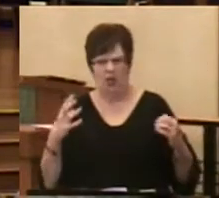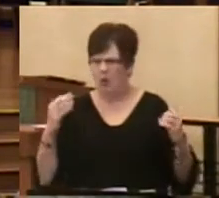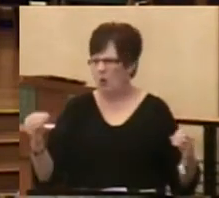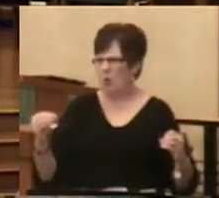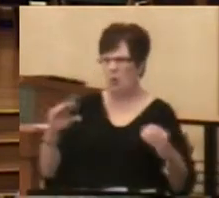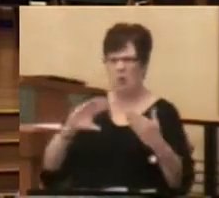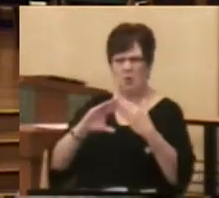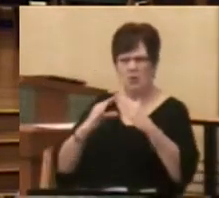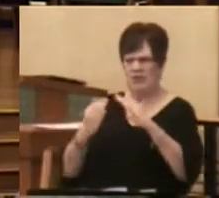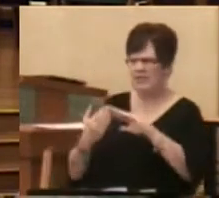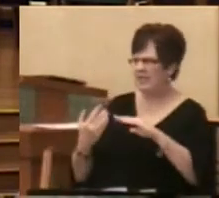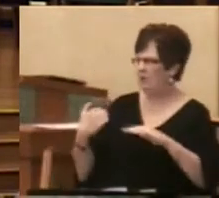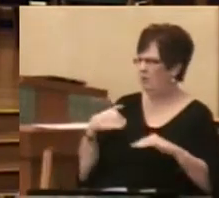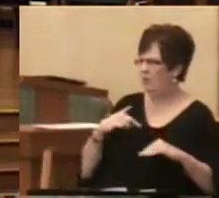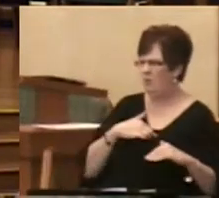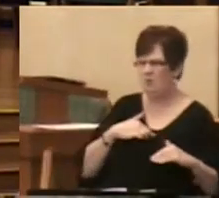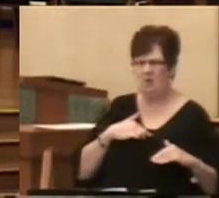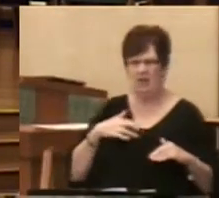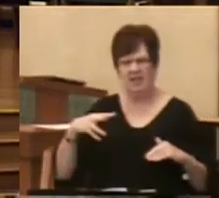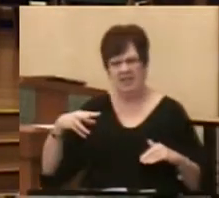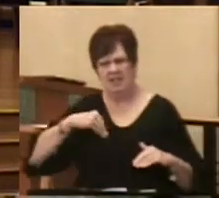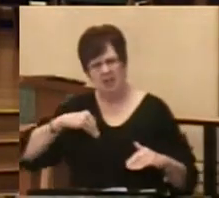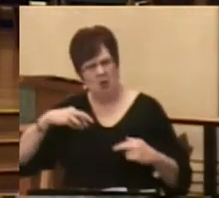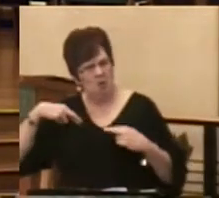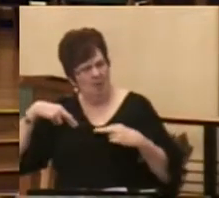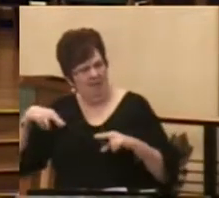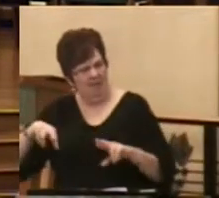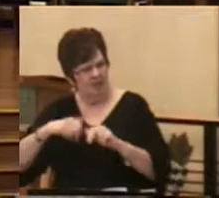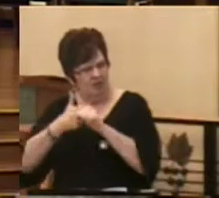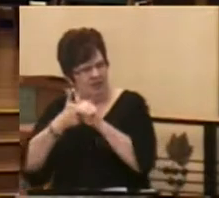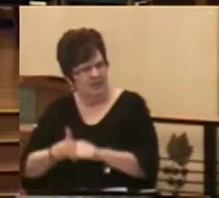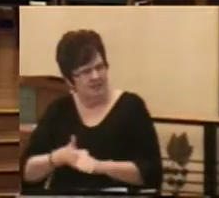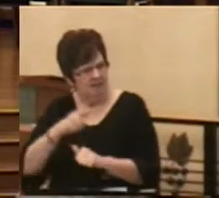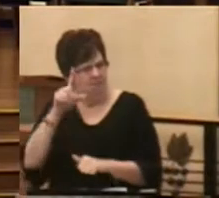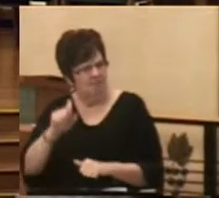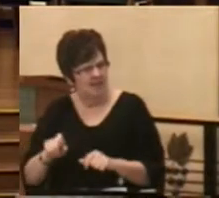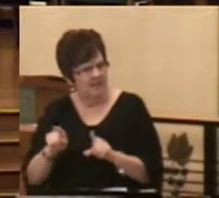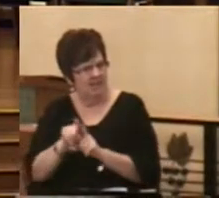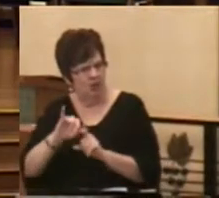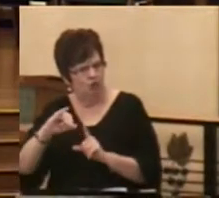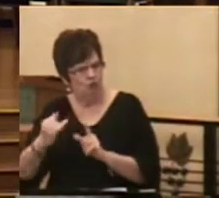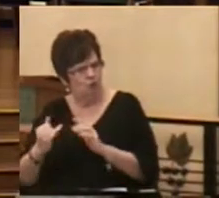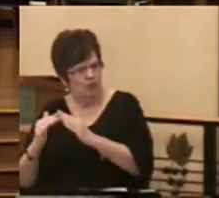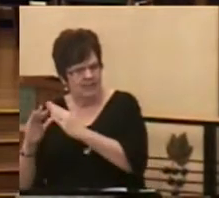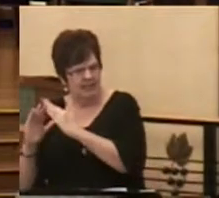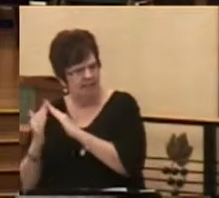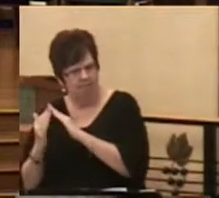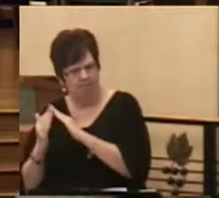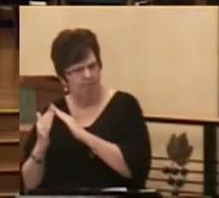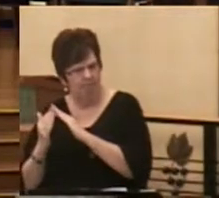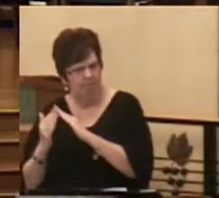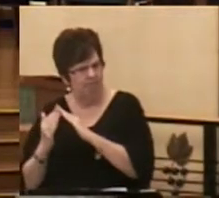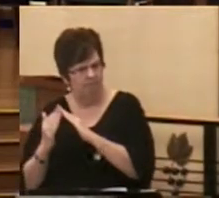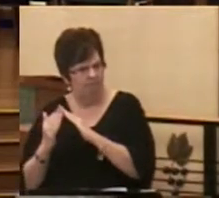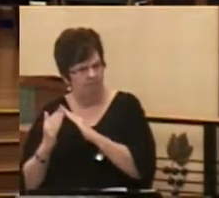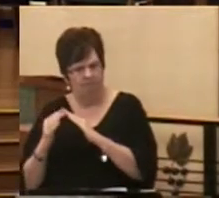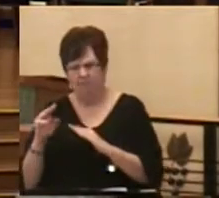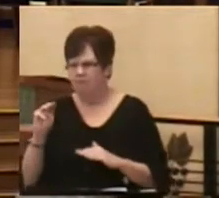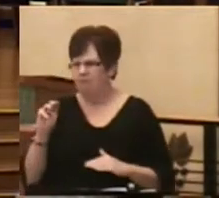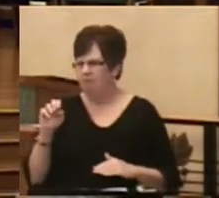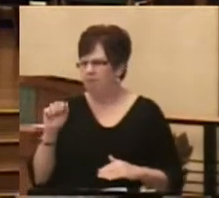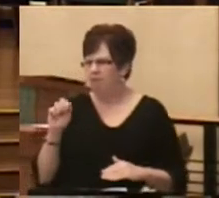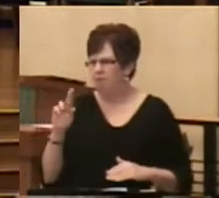to which we own religious allegiance like Jerusalem. In fact, one of Martin